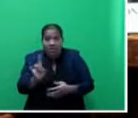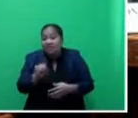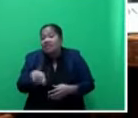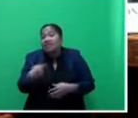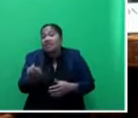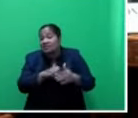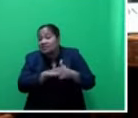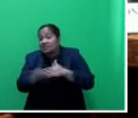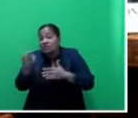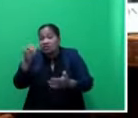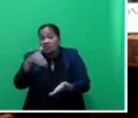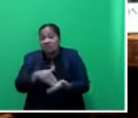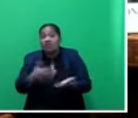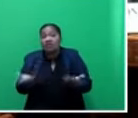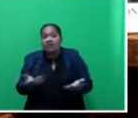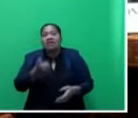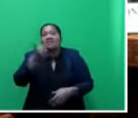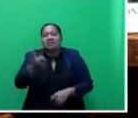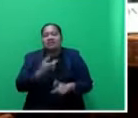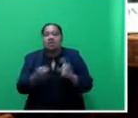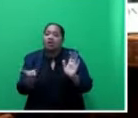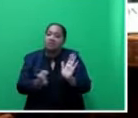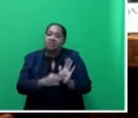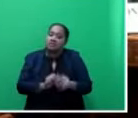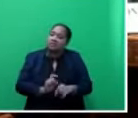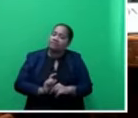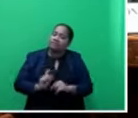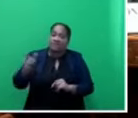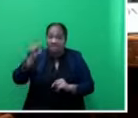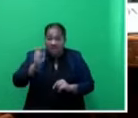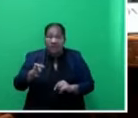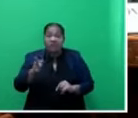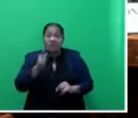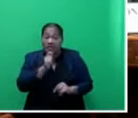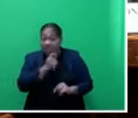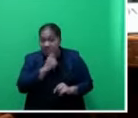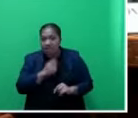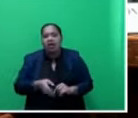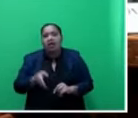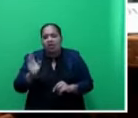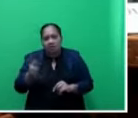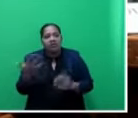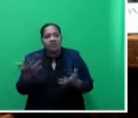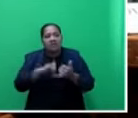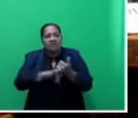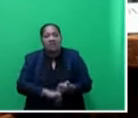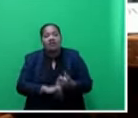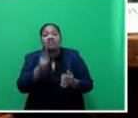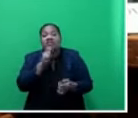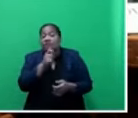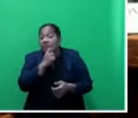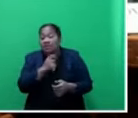centre is six kilometres down. If you have been to Tabeuni, he was referring to South Tabeuni Secondary School.